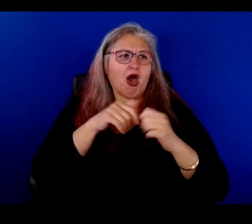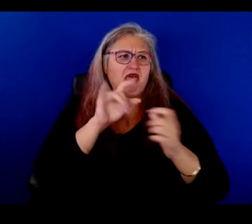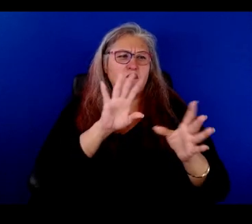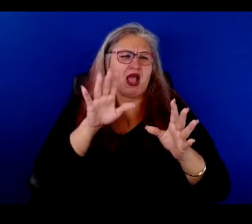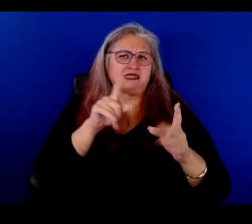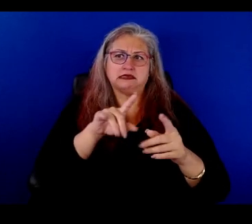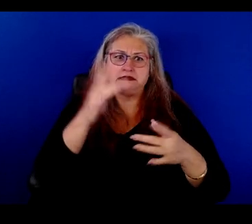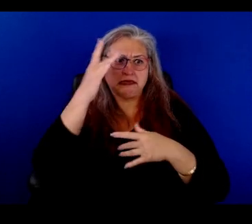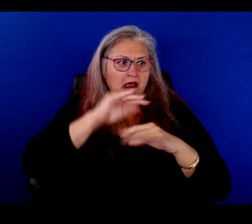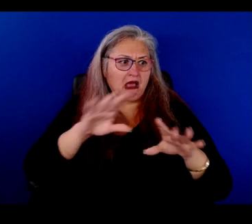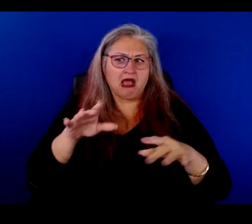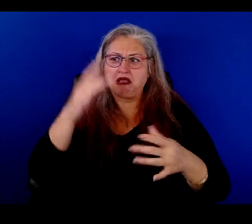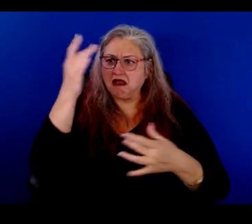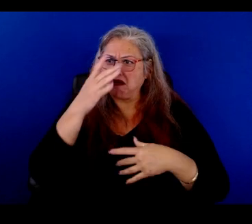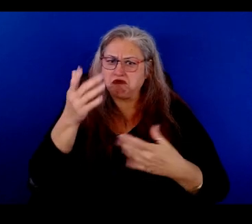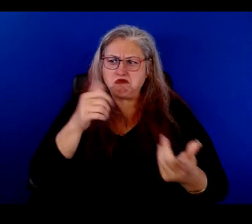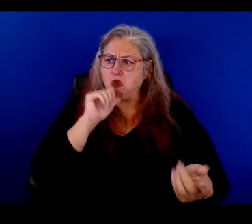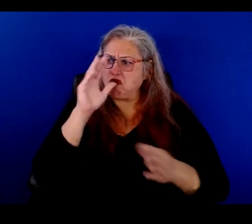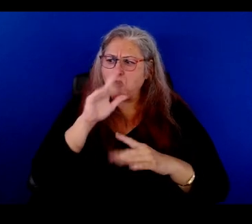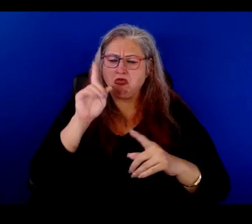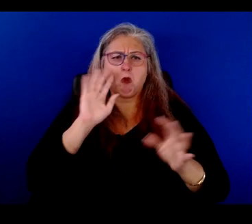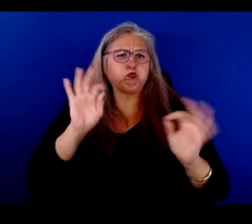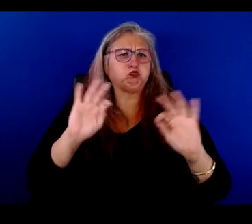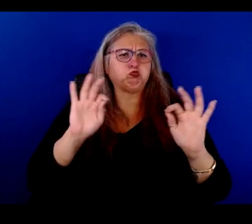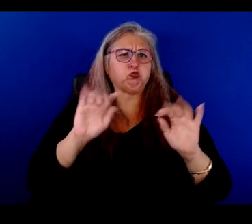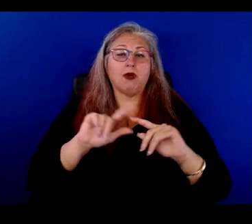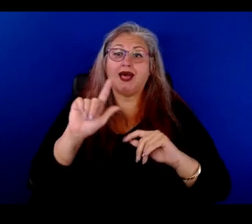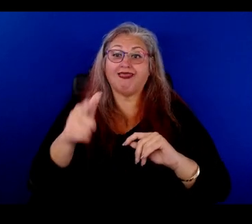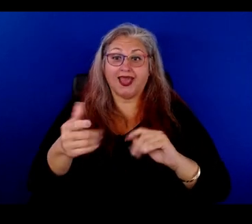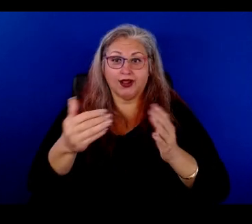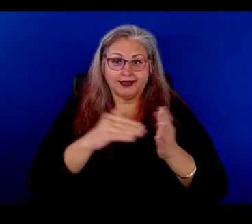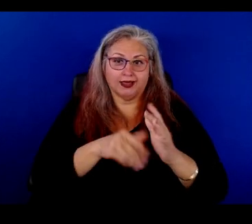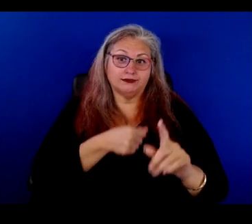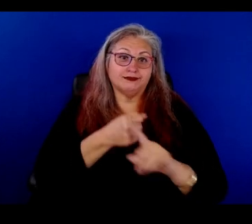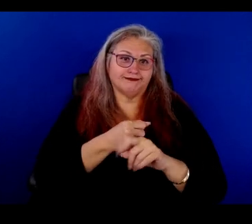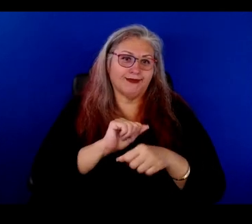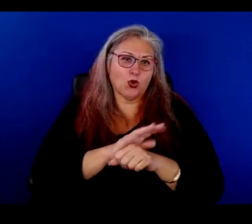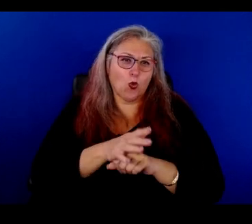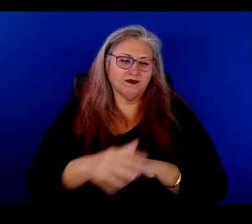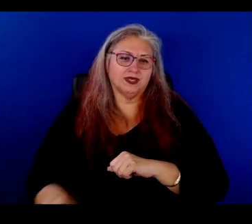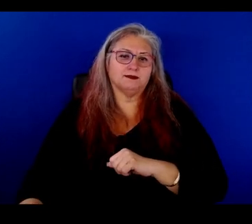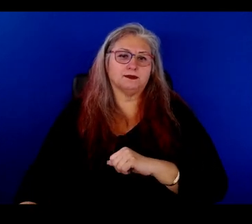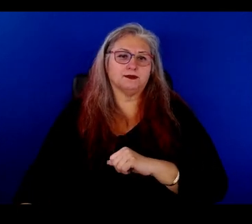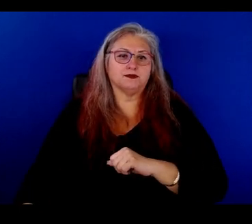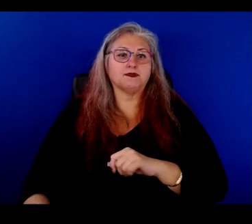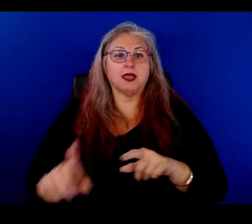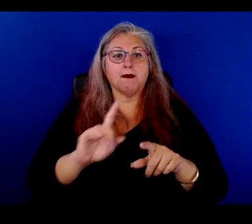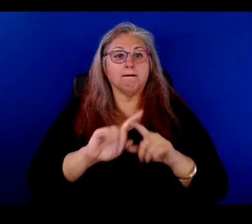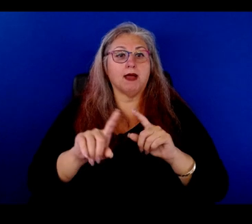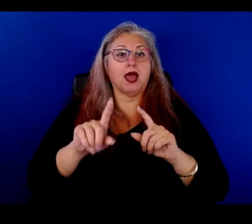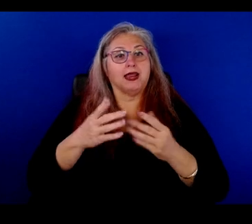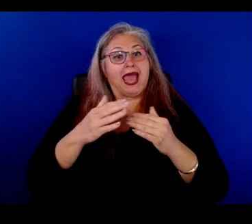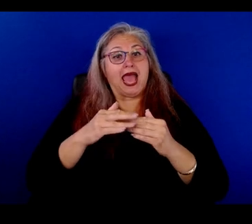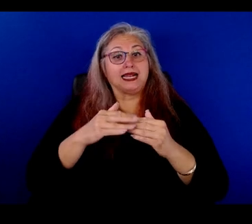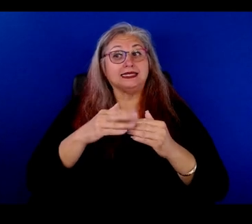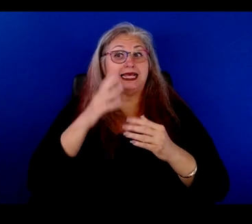epidemics, these viruses, you know, as we did later again with the COVID, but, uh, at least we had